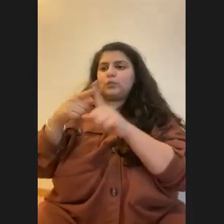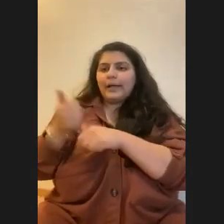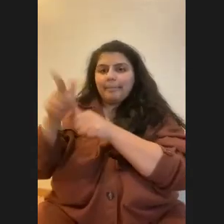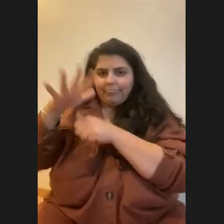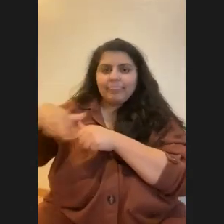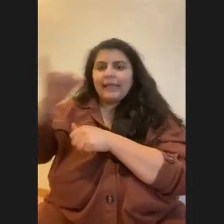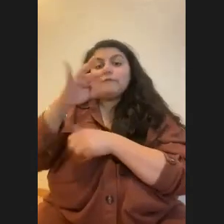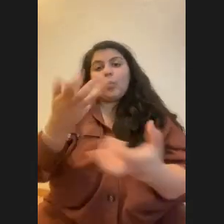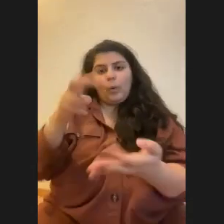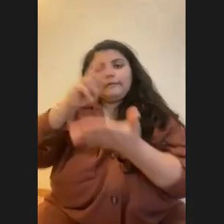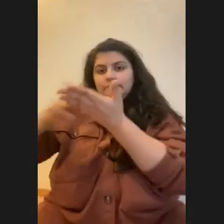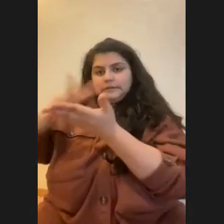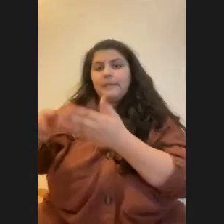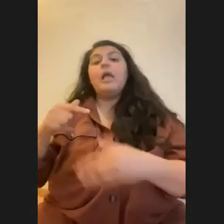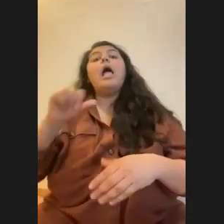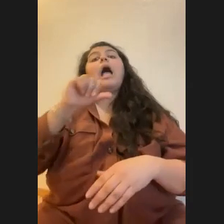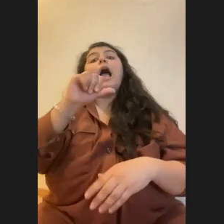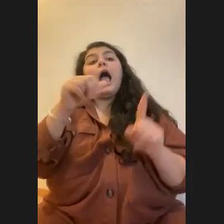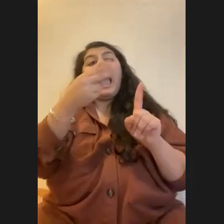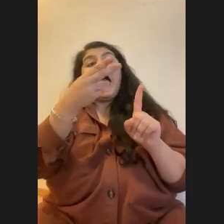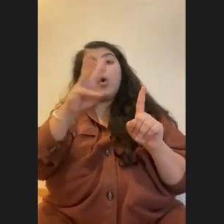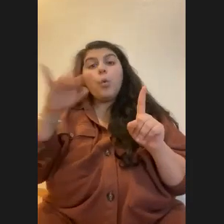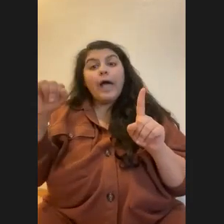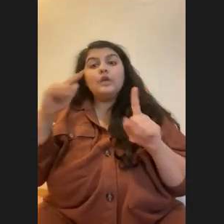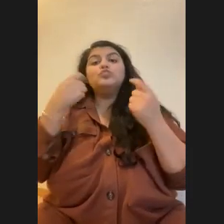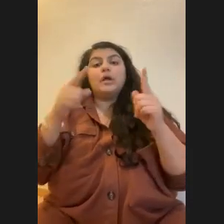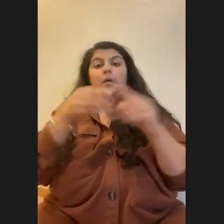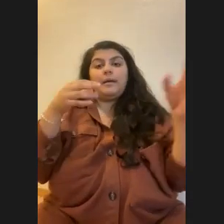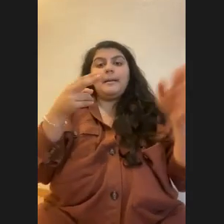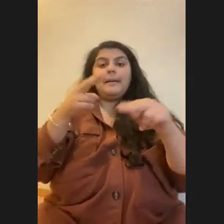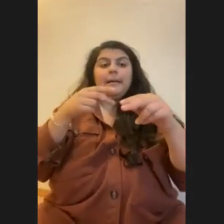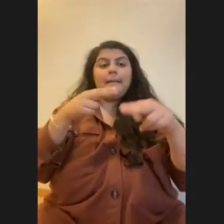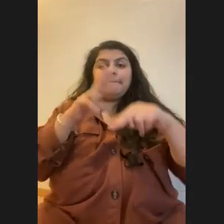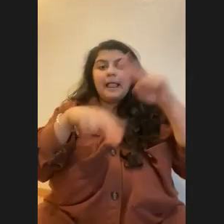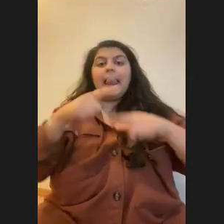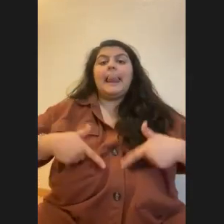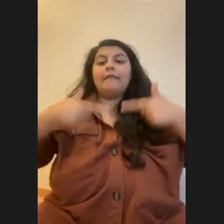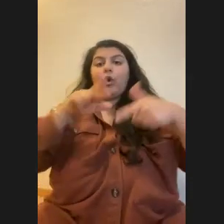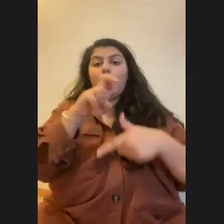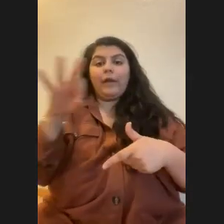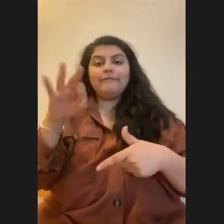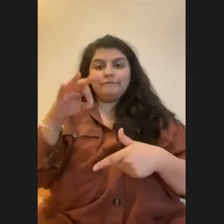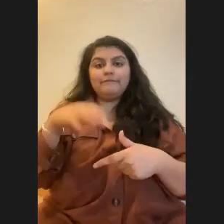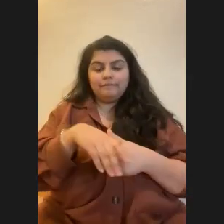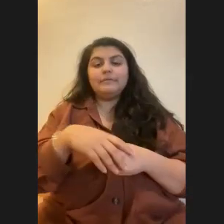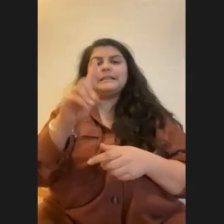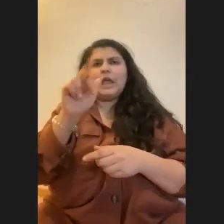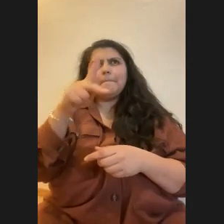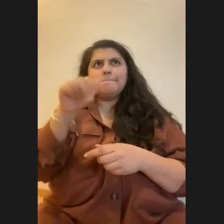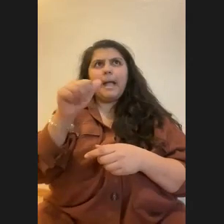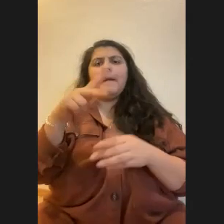a living reef off the coast of Hawaii is what I'm, my project's being funded by. It's a DARPA project. And so some of the